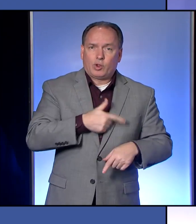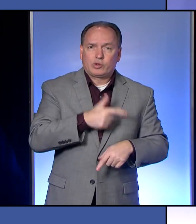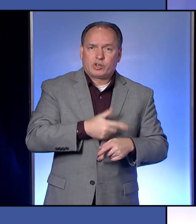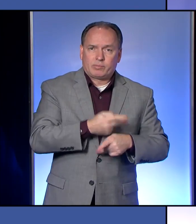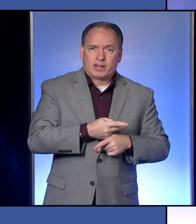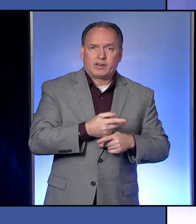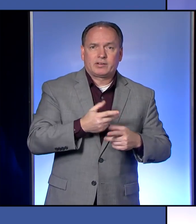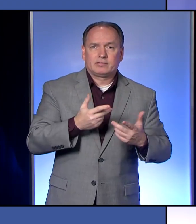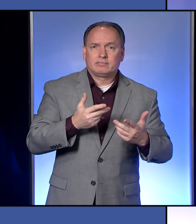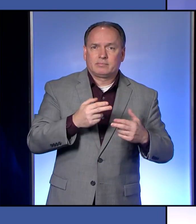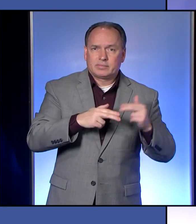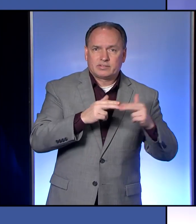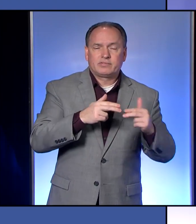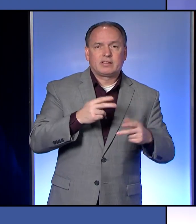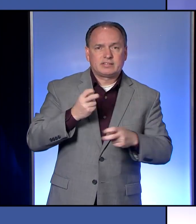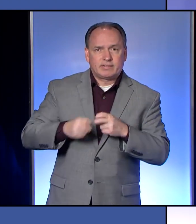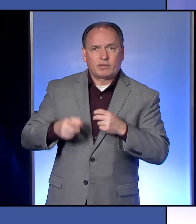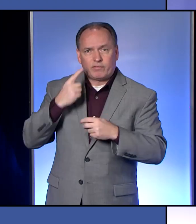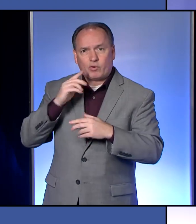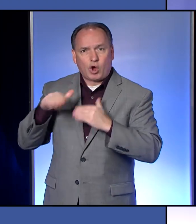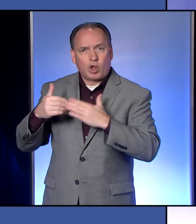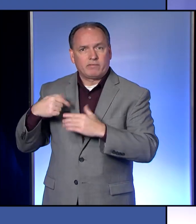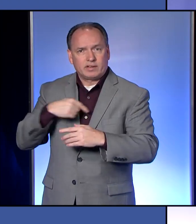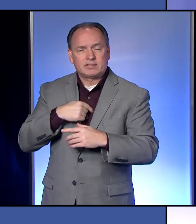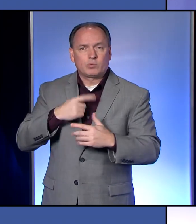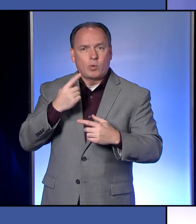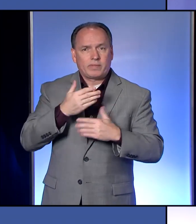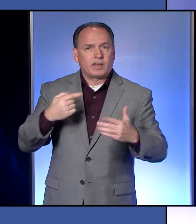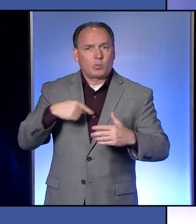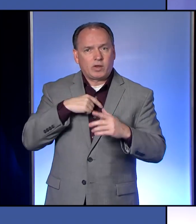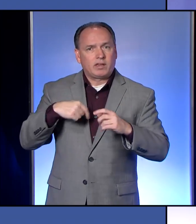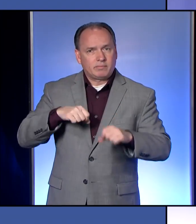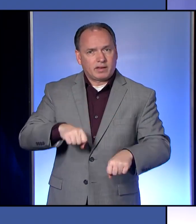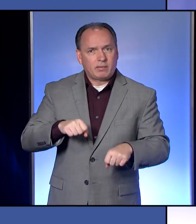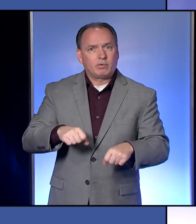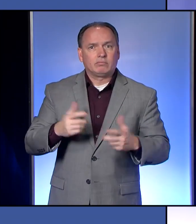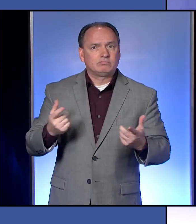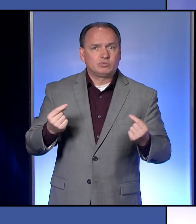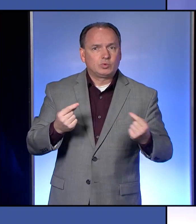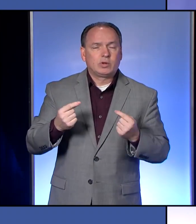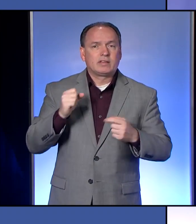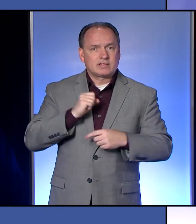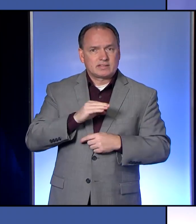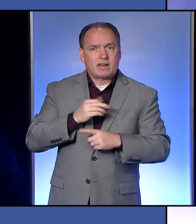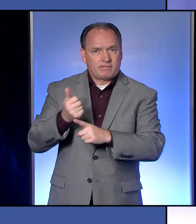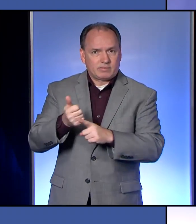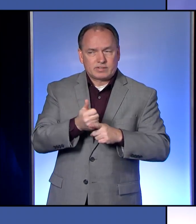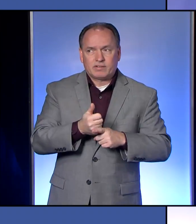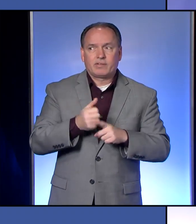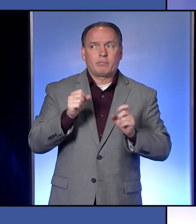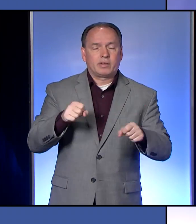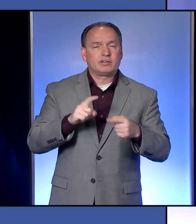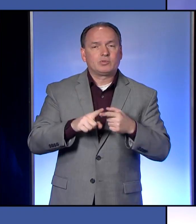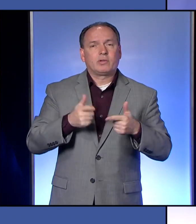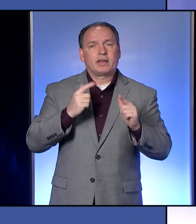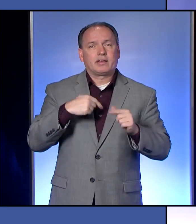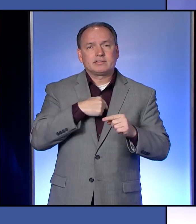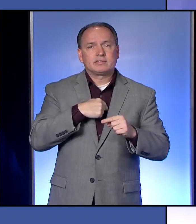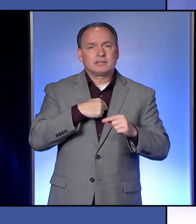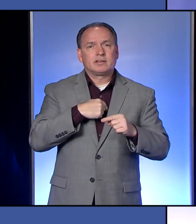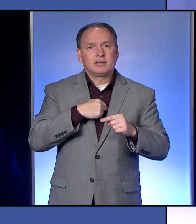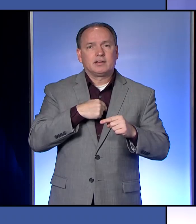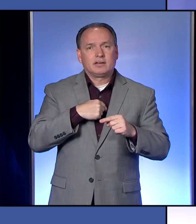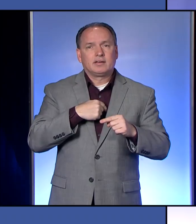time for all of us. And so one of the things that we've been able to do is the staff has the ability to let us do,